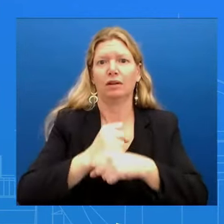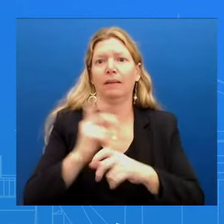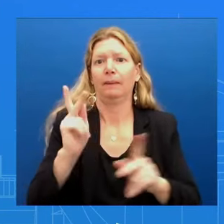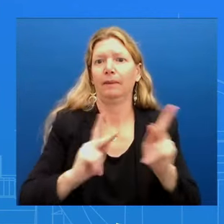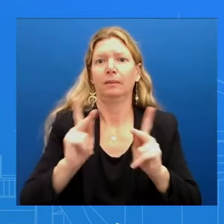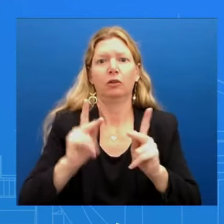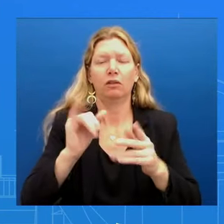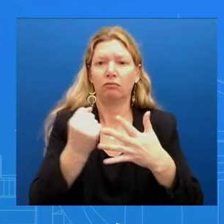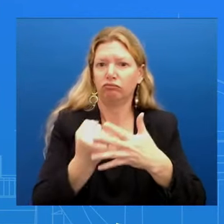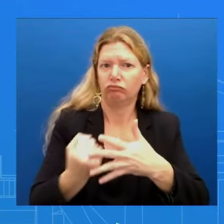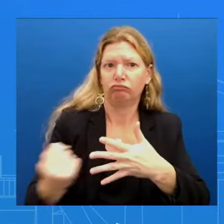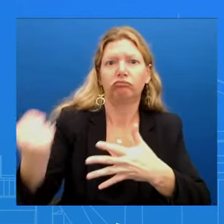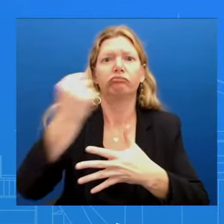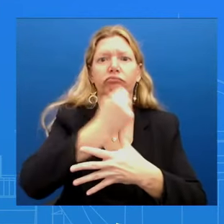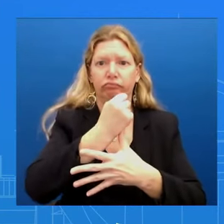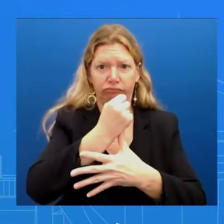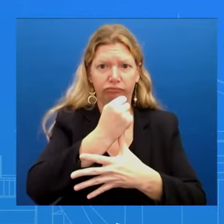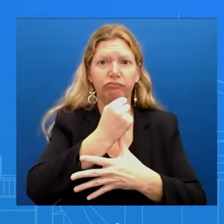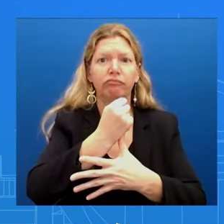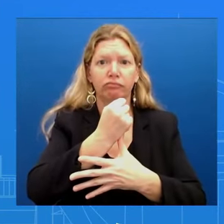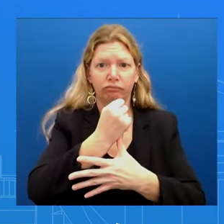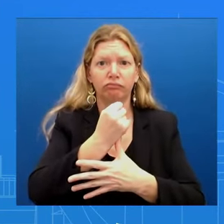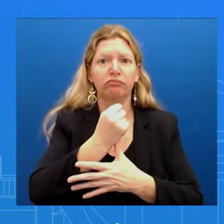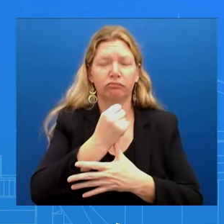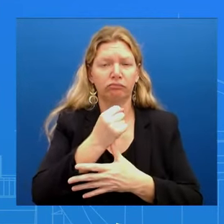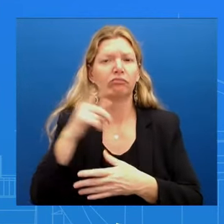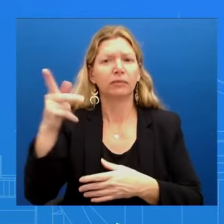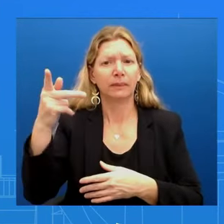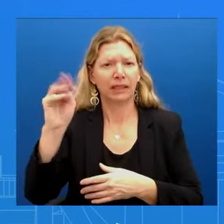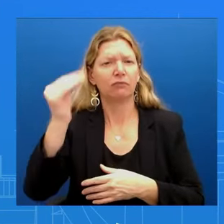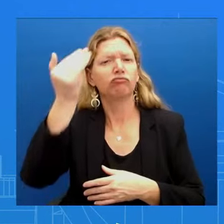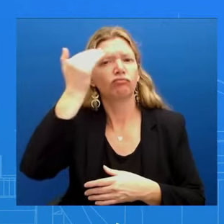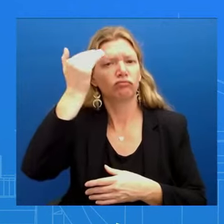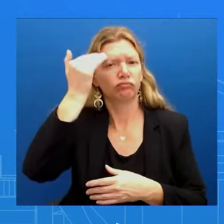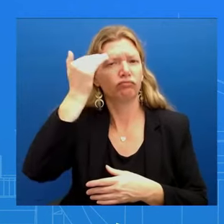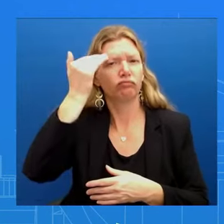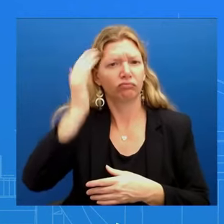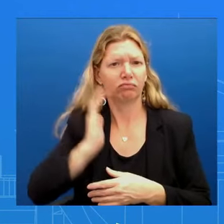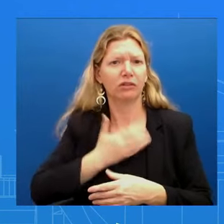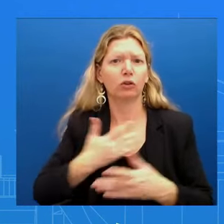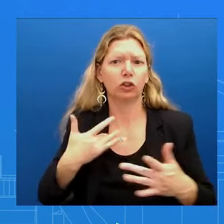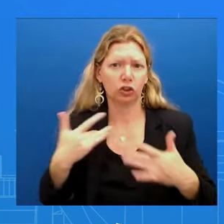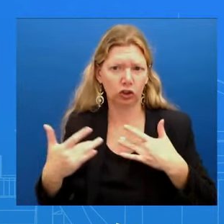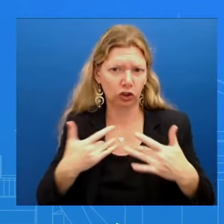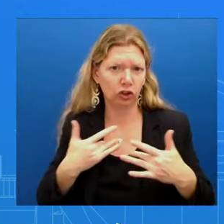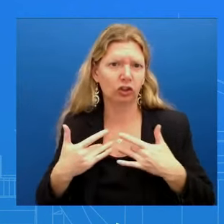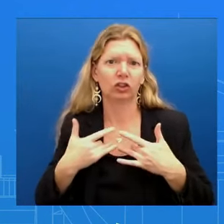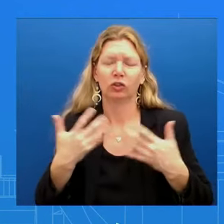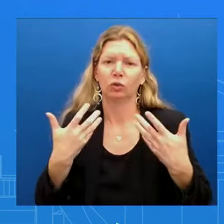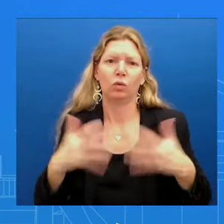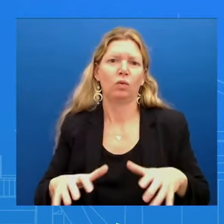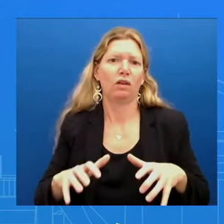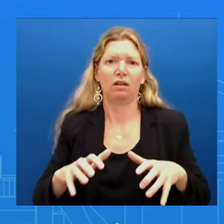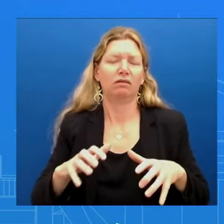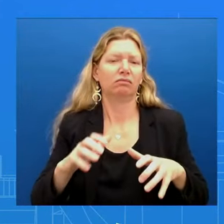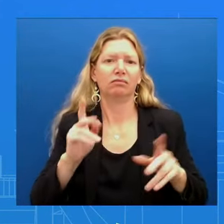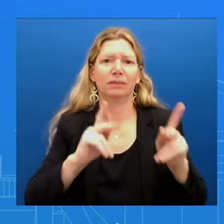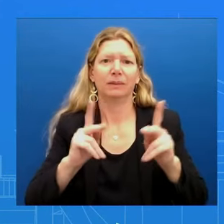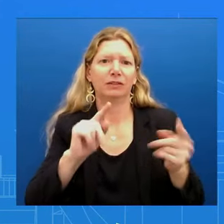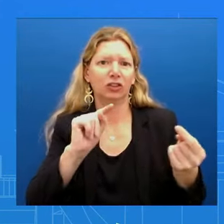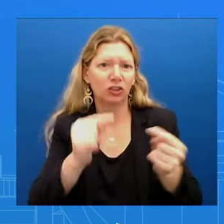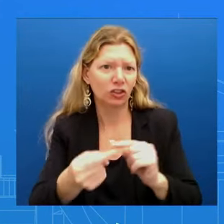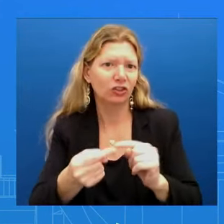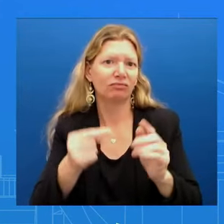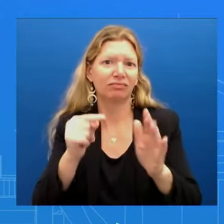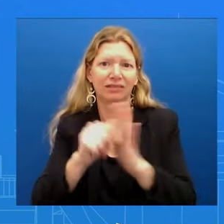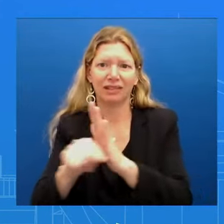heard loud and clear our concerns about where the civilians that the civilians need to be protected I can't tell you here talking Selena what